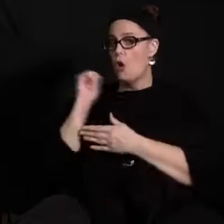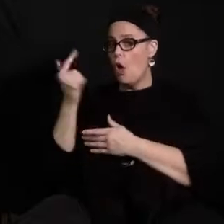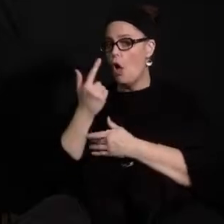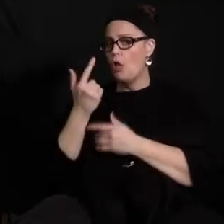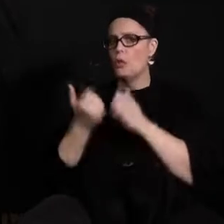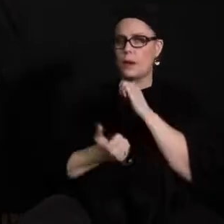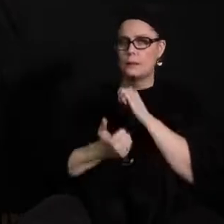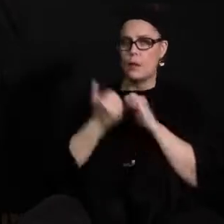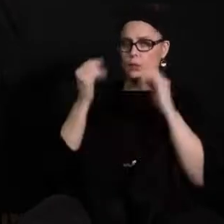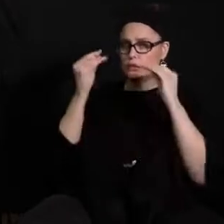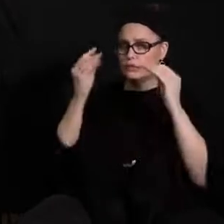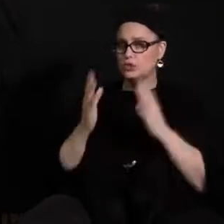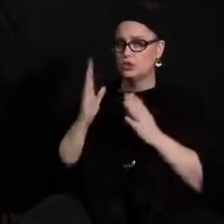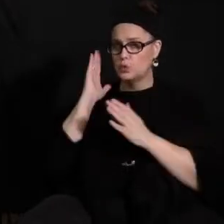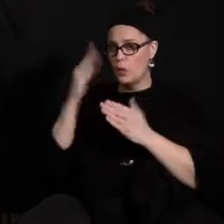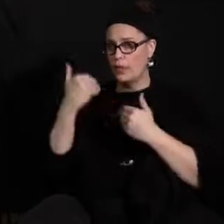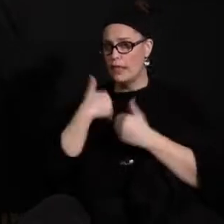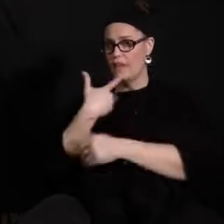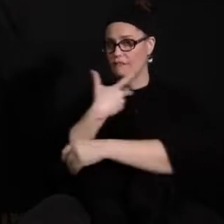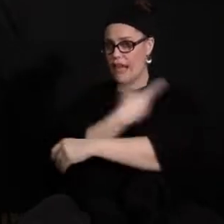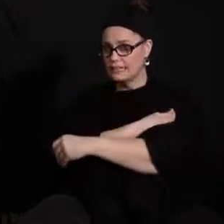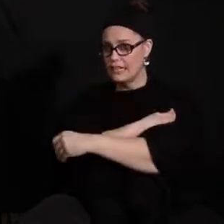vaccinated by the april 14th date